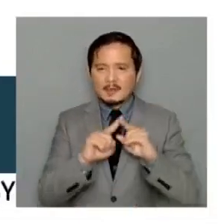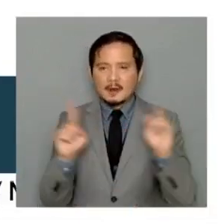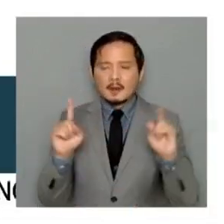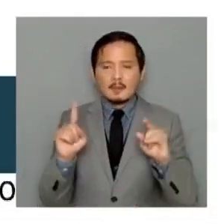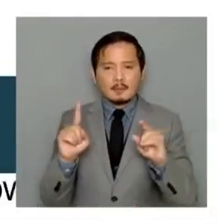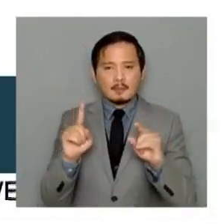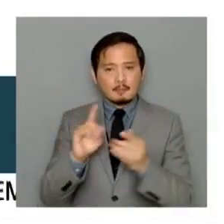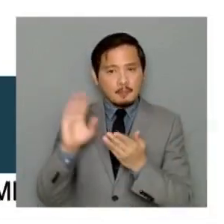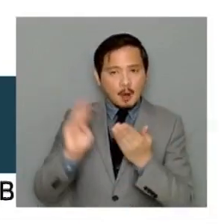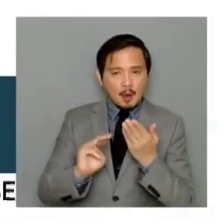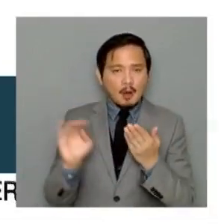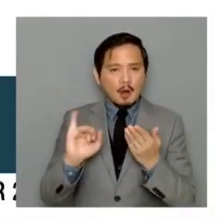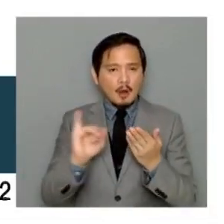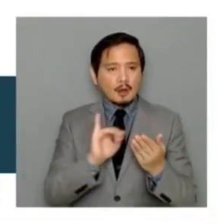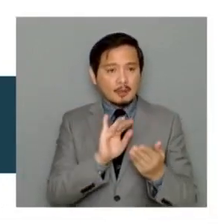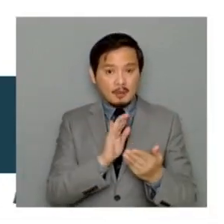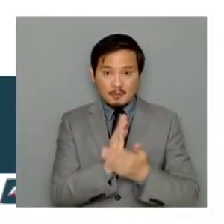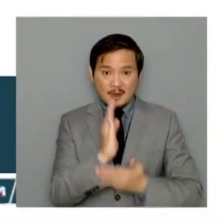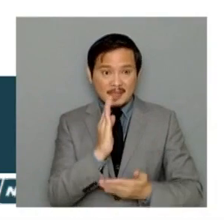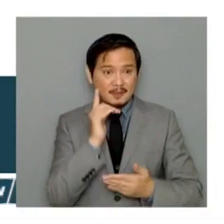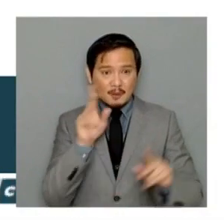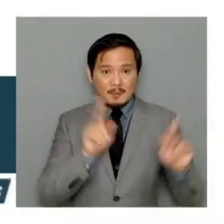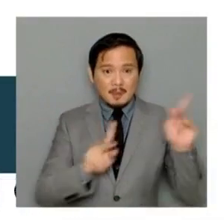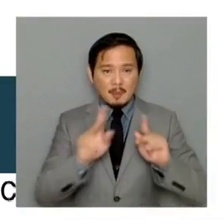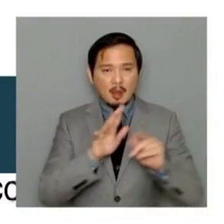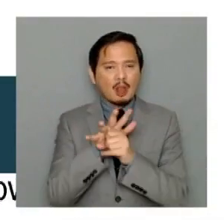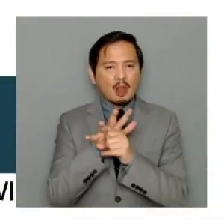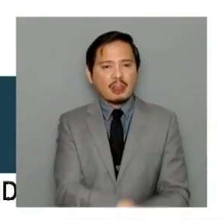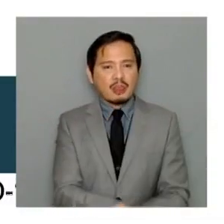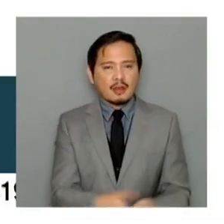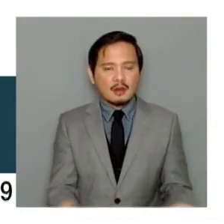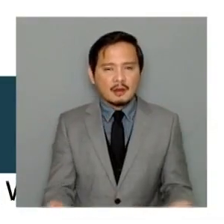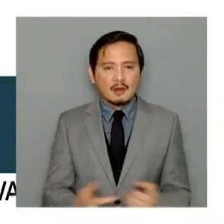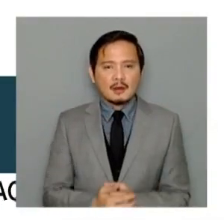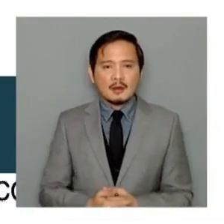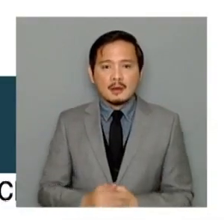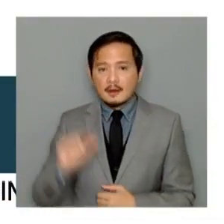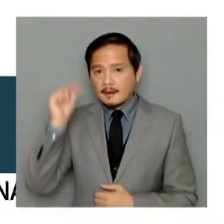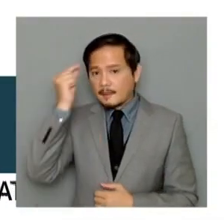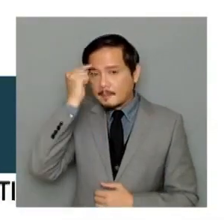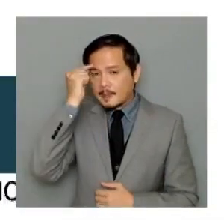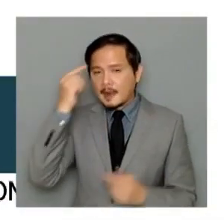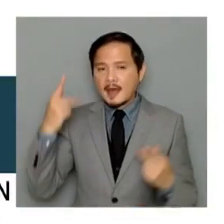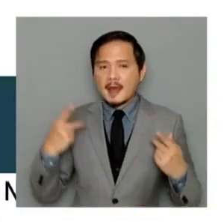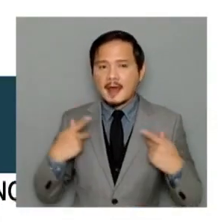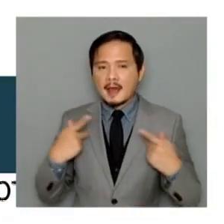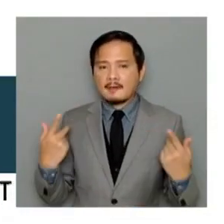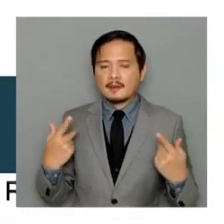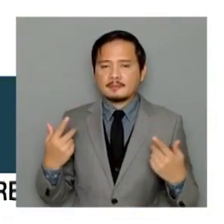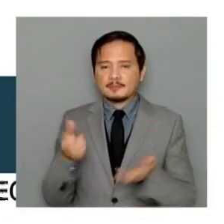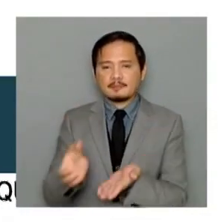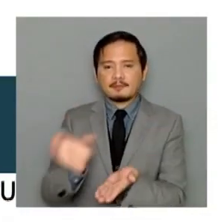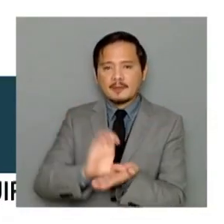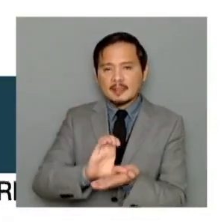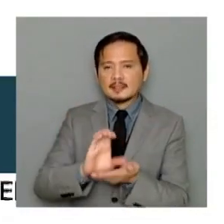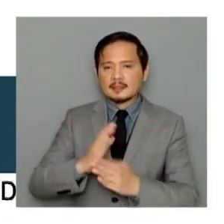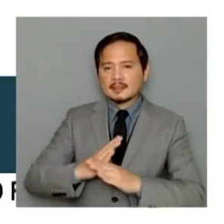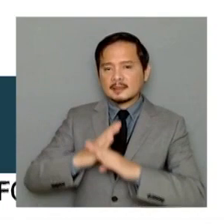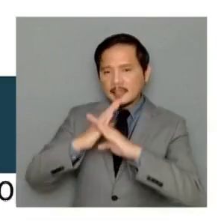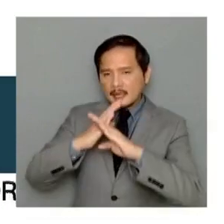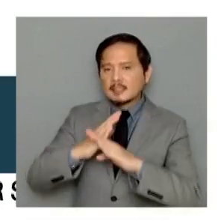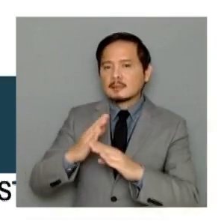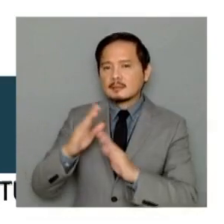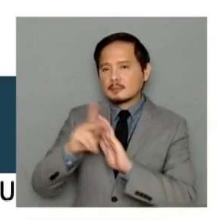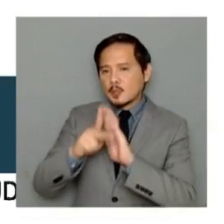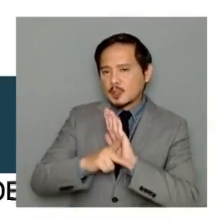detriment of people's rights on the ground. The government also has an investment defense policy framework where they